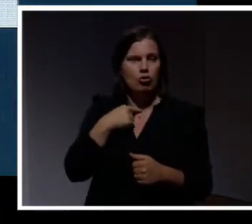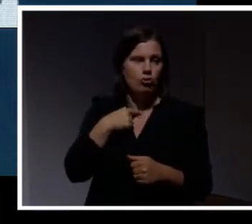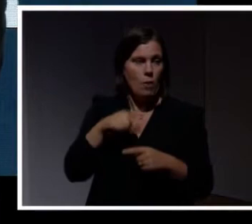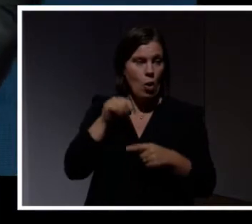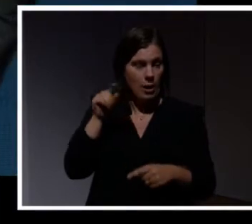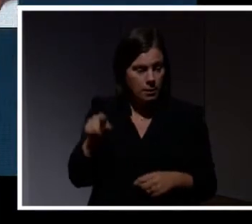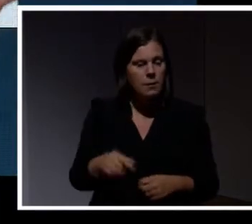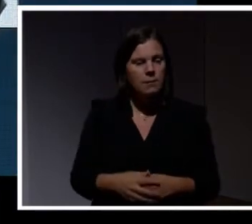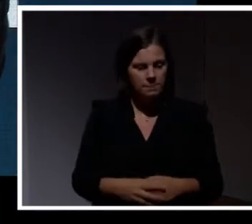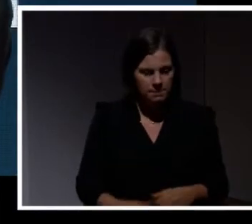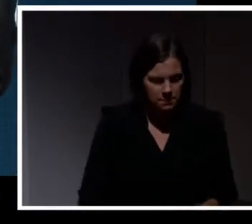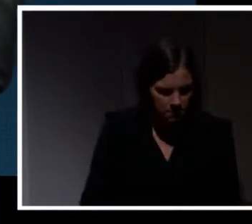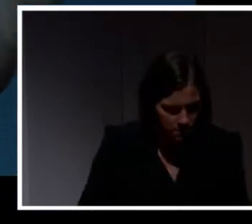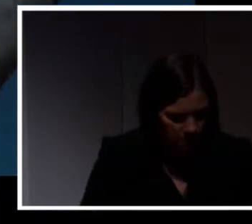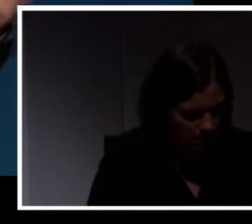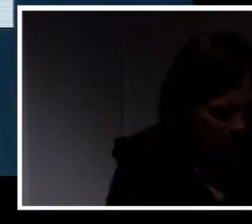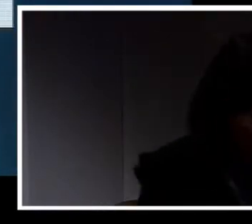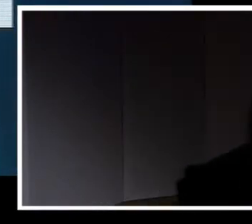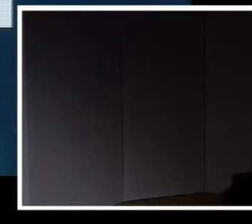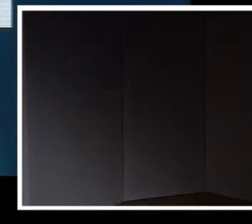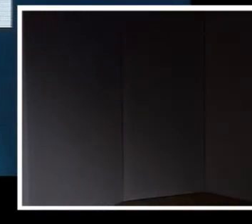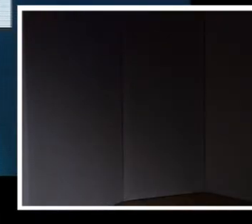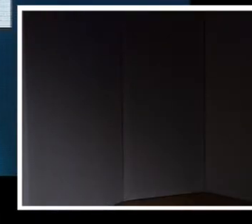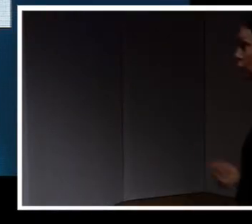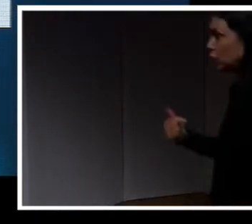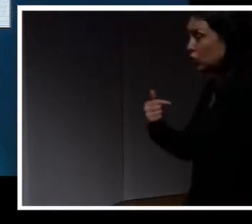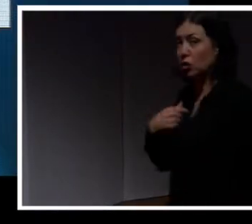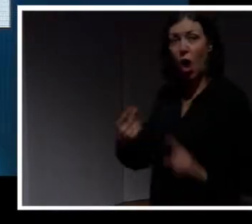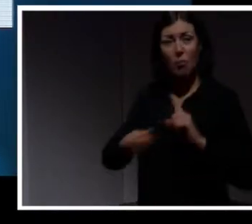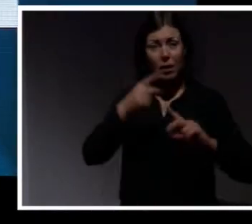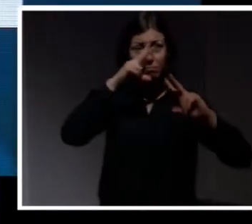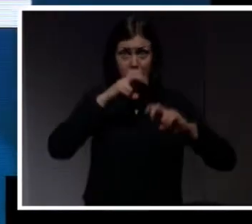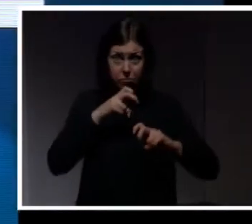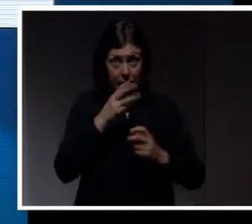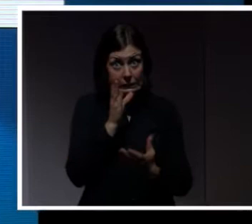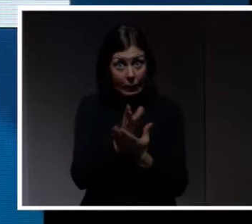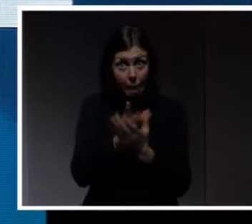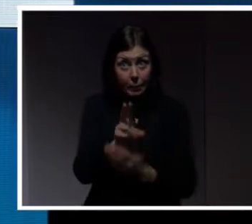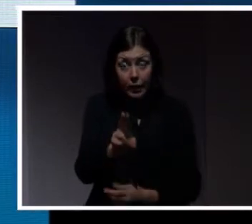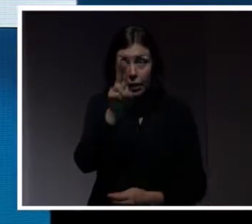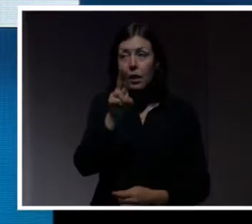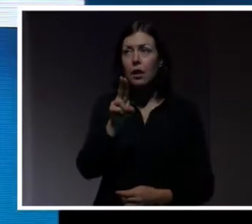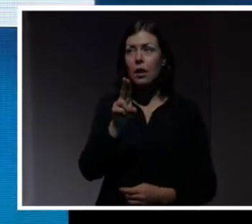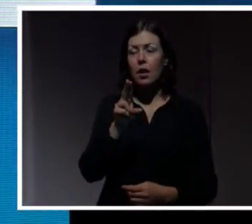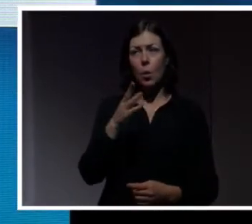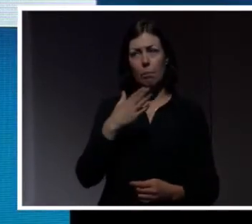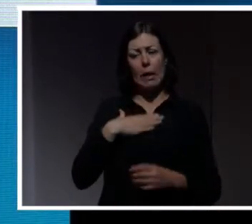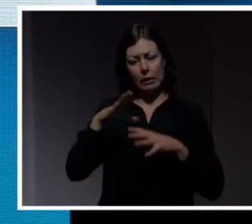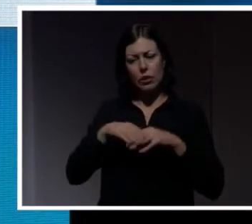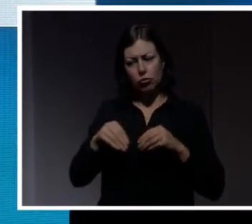mathematician, so I started to try and check out whether this really could be the case. My conclusion was that although you can